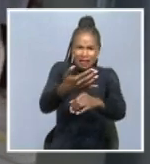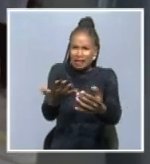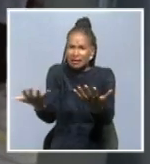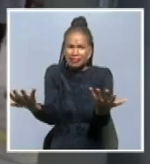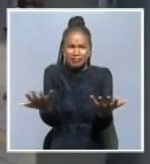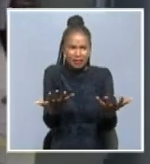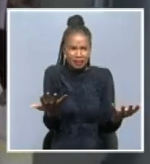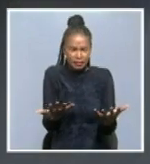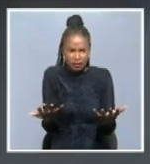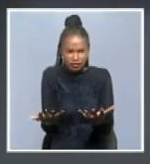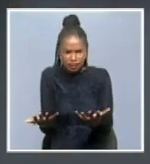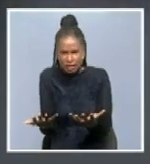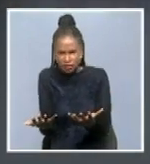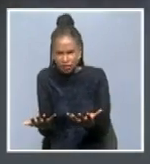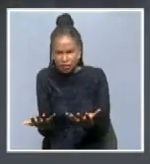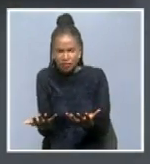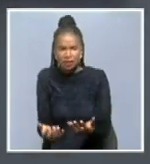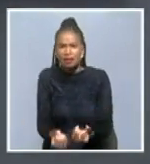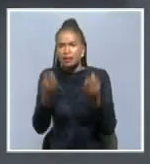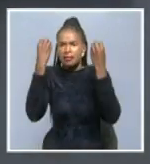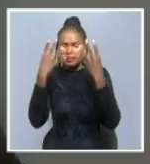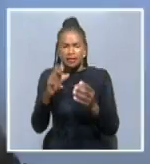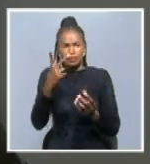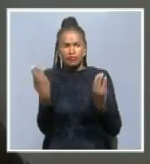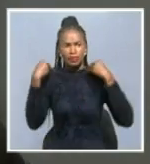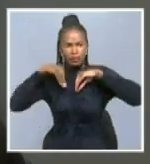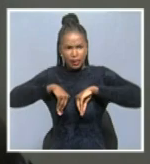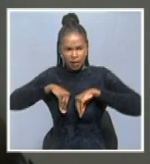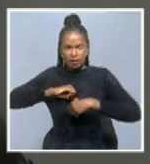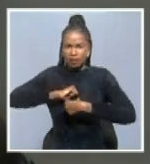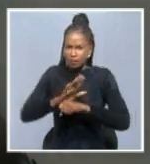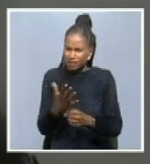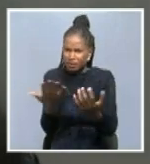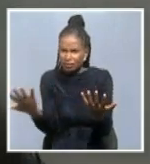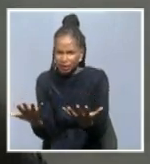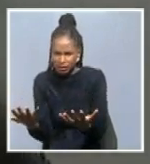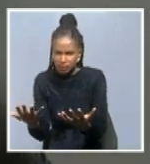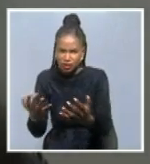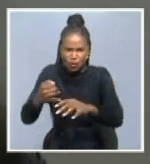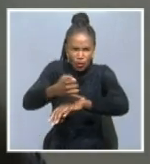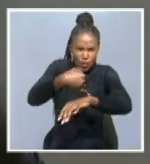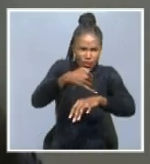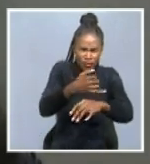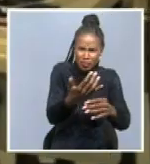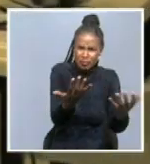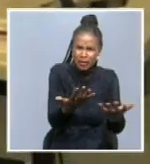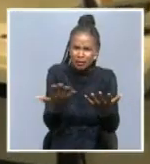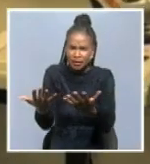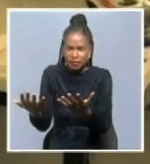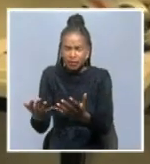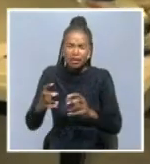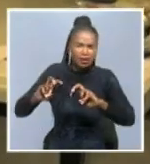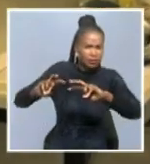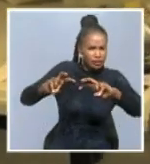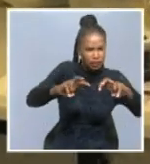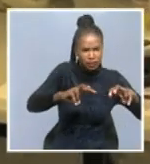prevalence of COVID-19 cases? Basically, to localize the